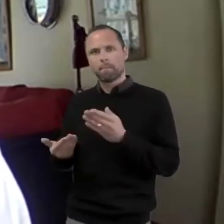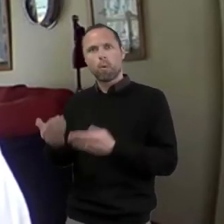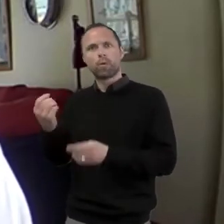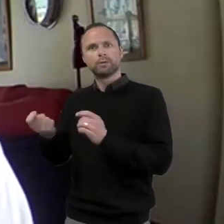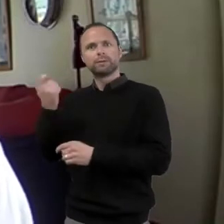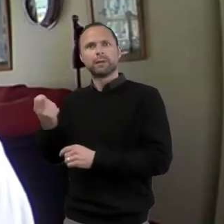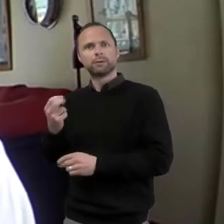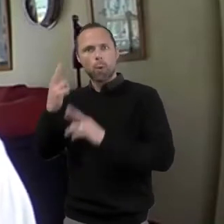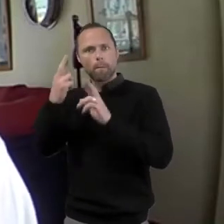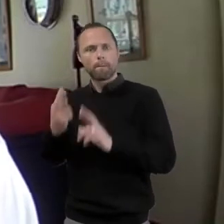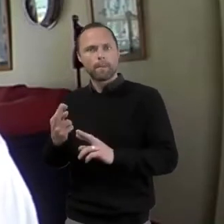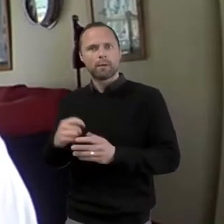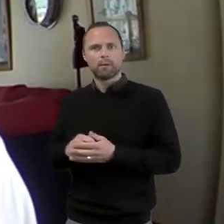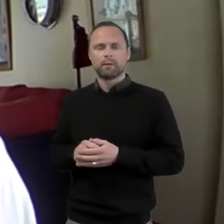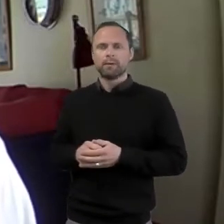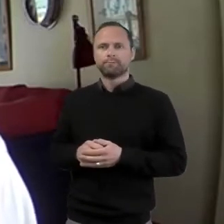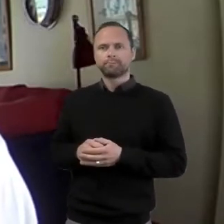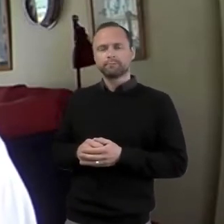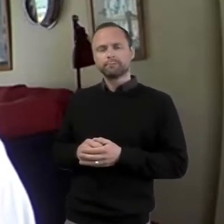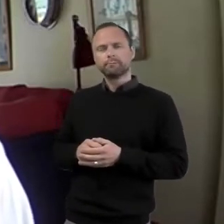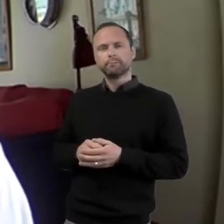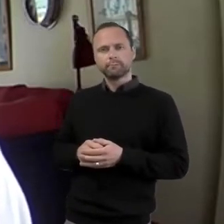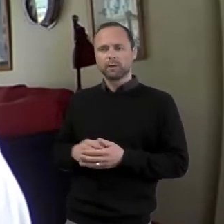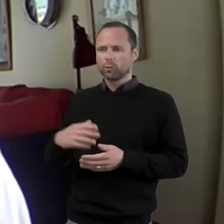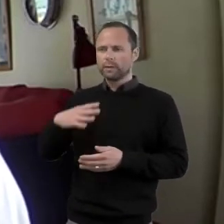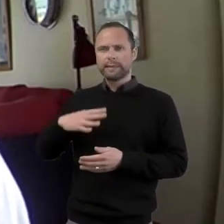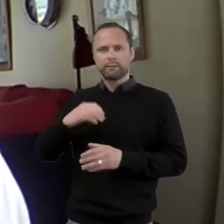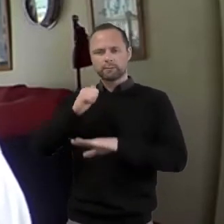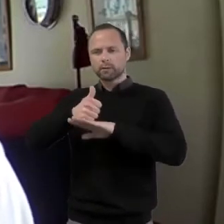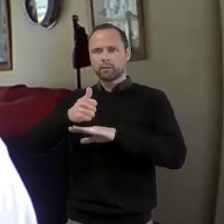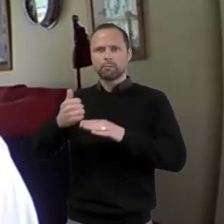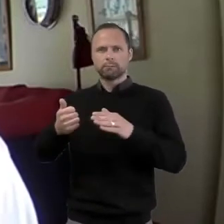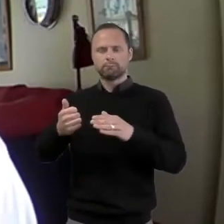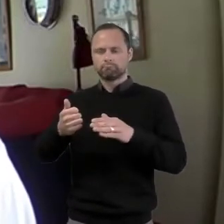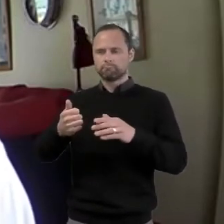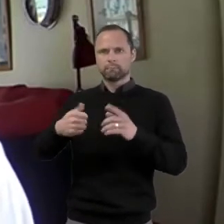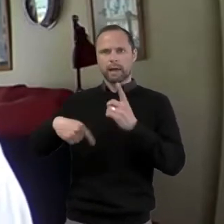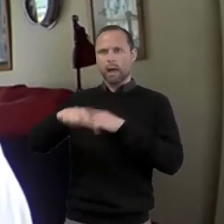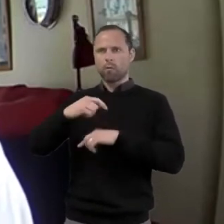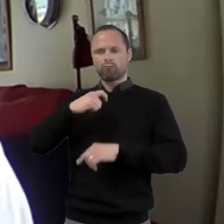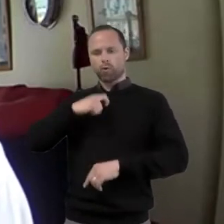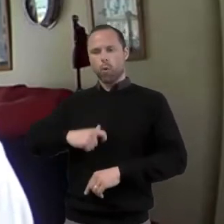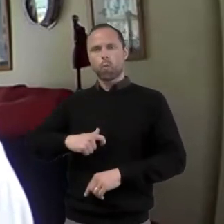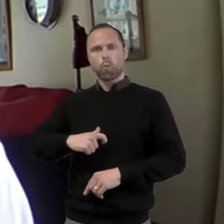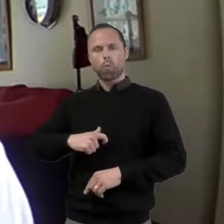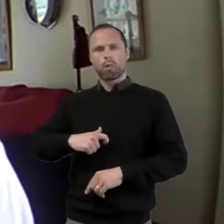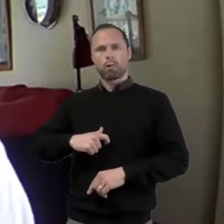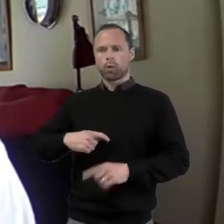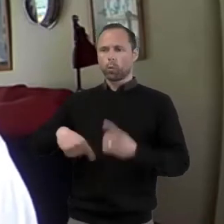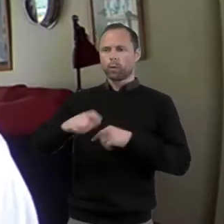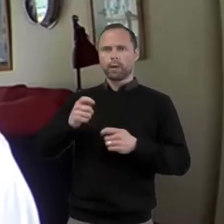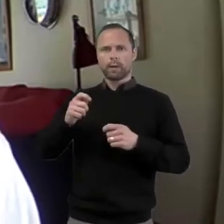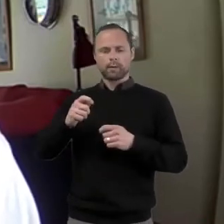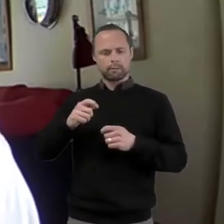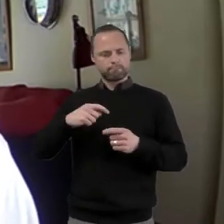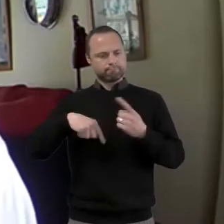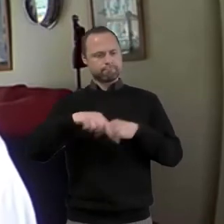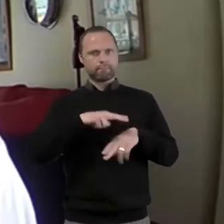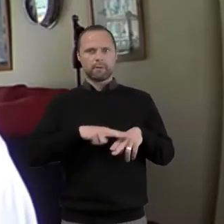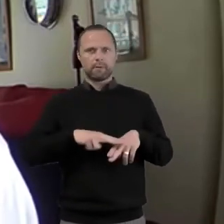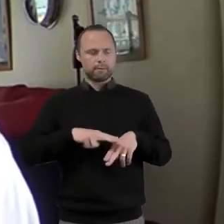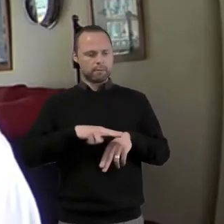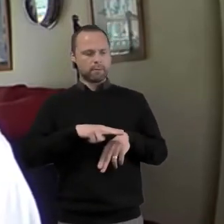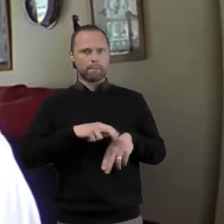hoped. And let's re-envisage our roles so that we become facilitators for the families, not